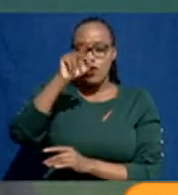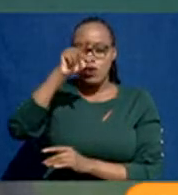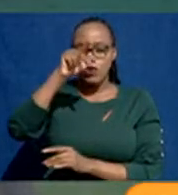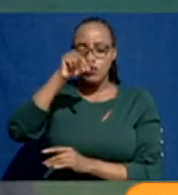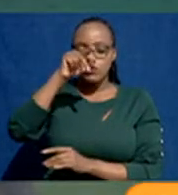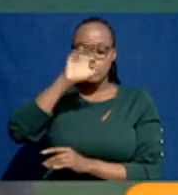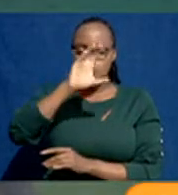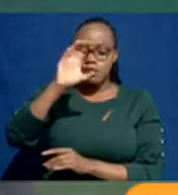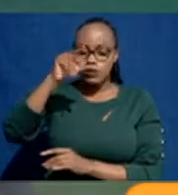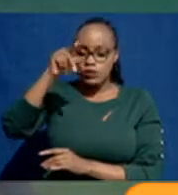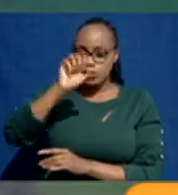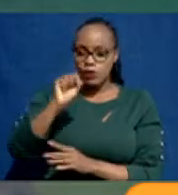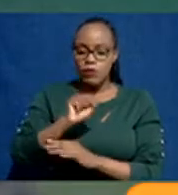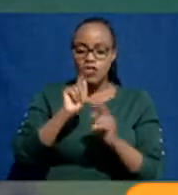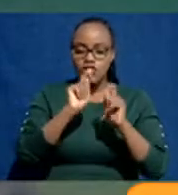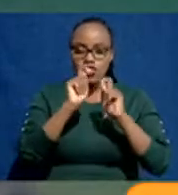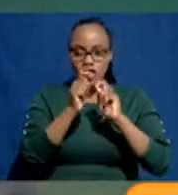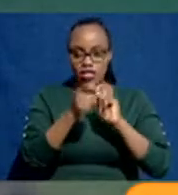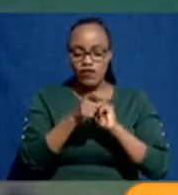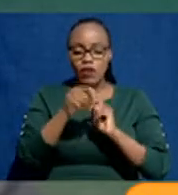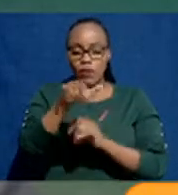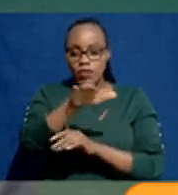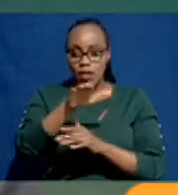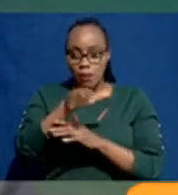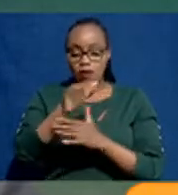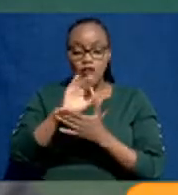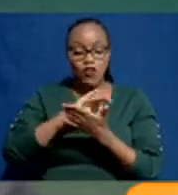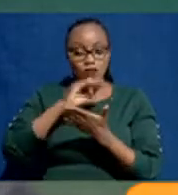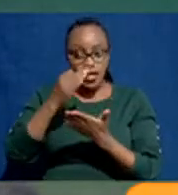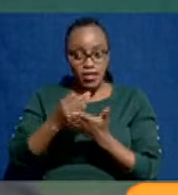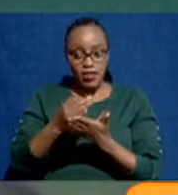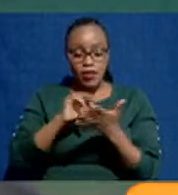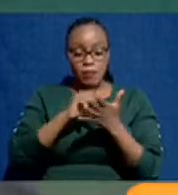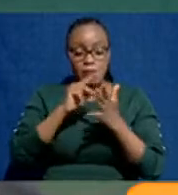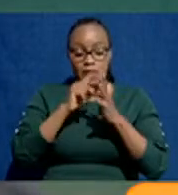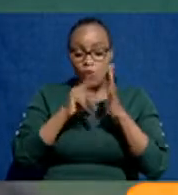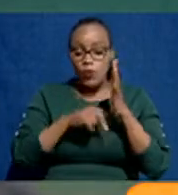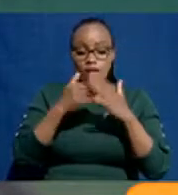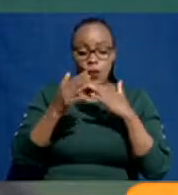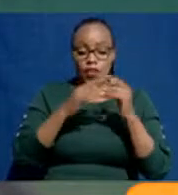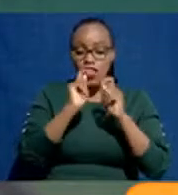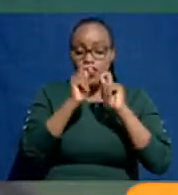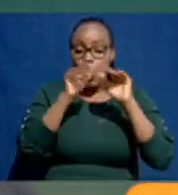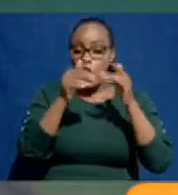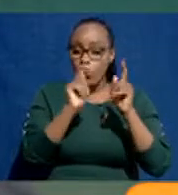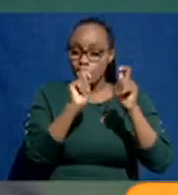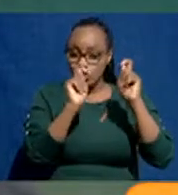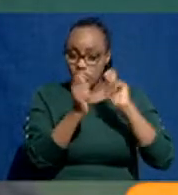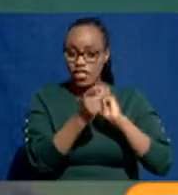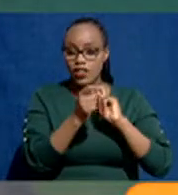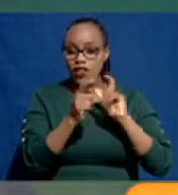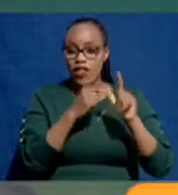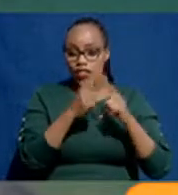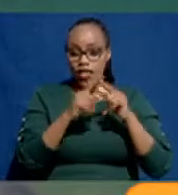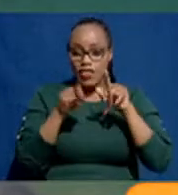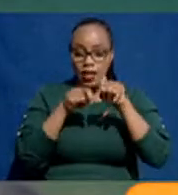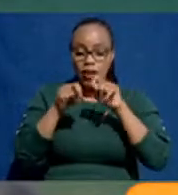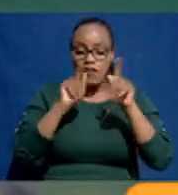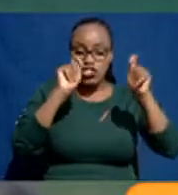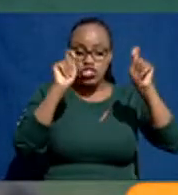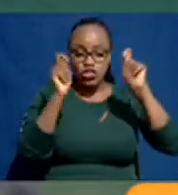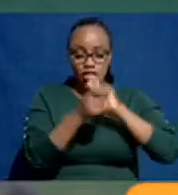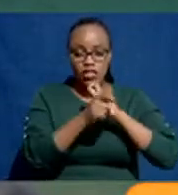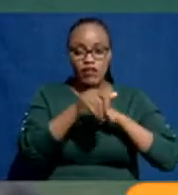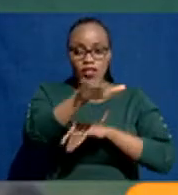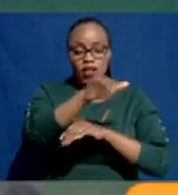it is changing straight away on the platform for funding. Okay. So, even if they change or they are changed, then straight away it will change on